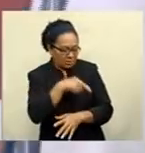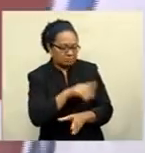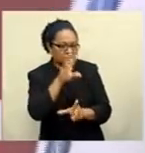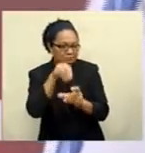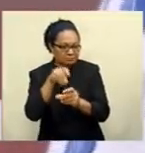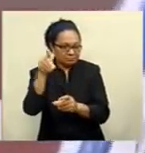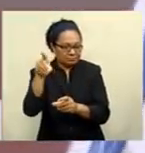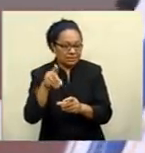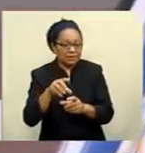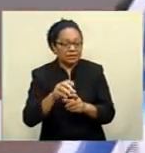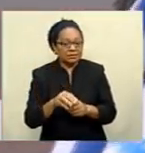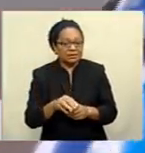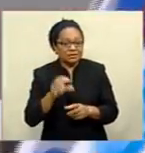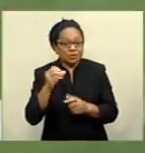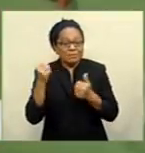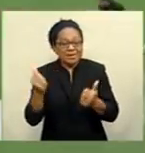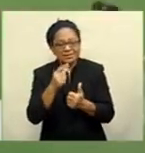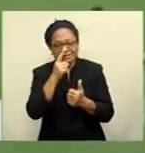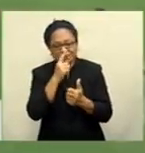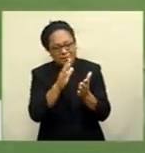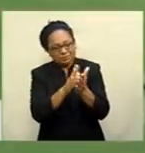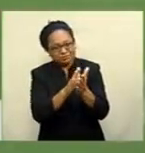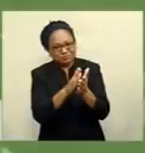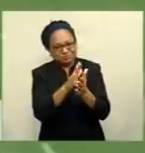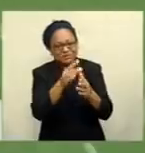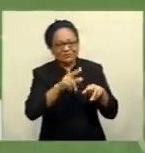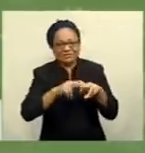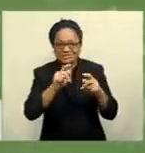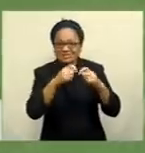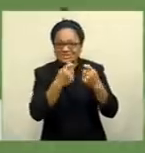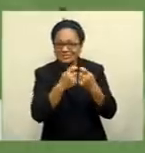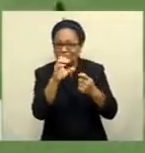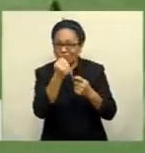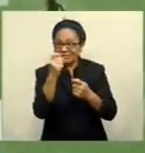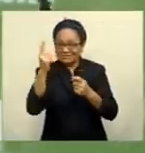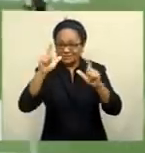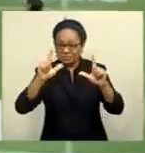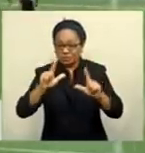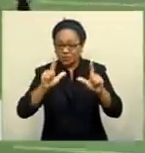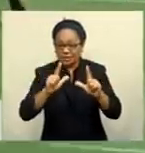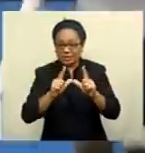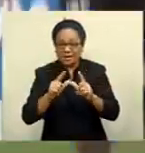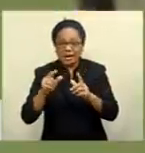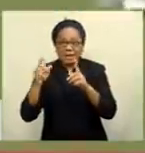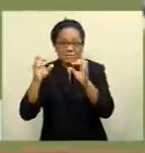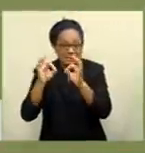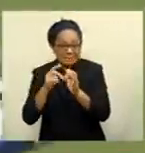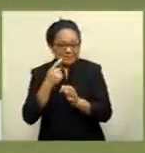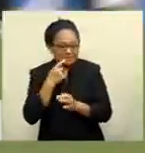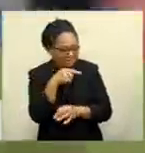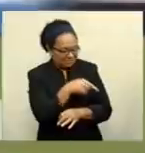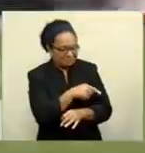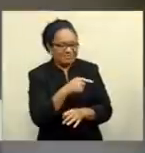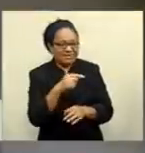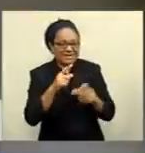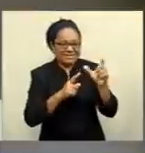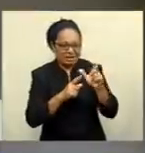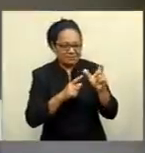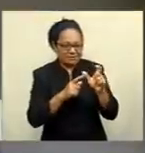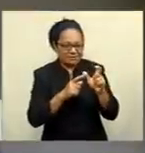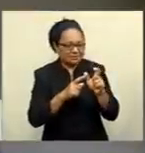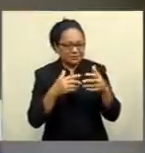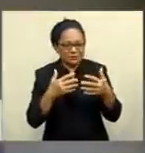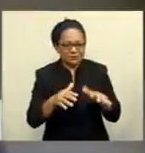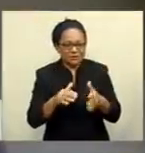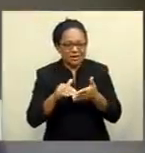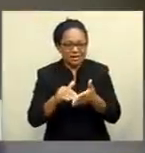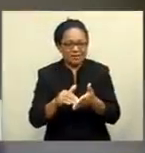have been praised for Fiji's success at the Tokyo Games. And Beba says Ranisi Nukula is one of them. You know, the Olympics